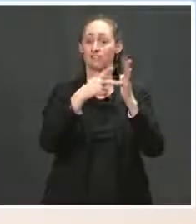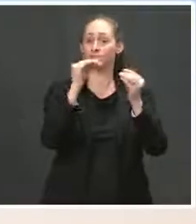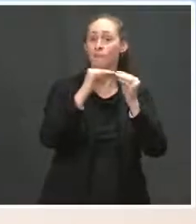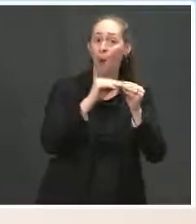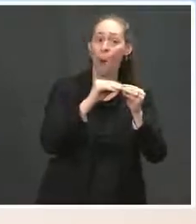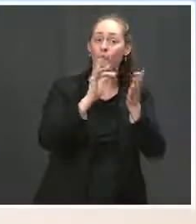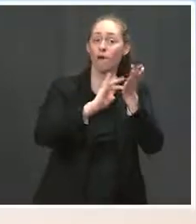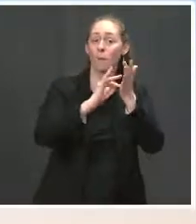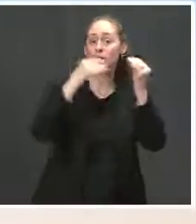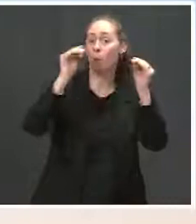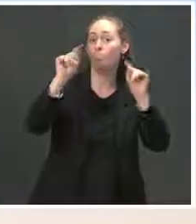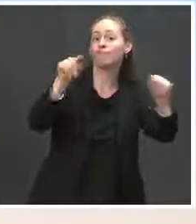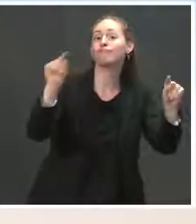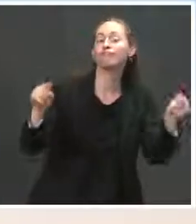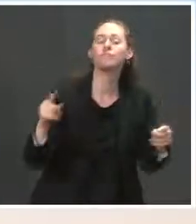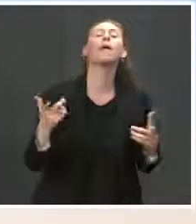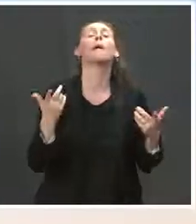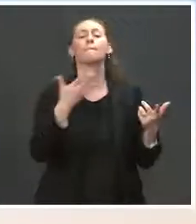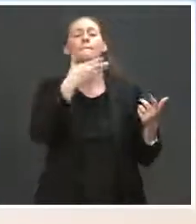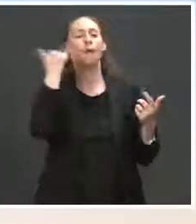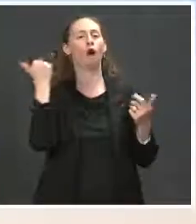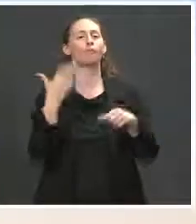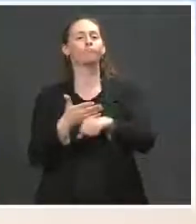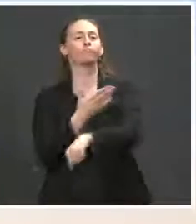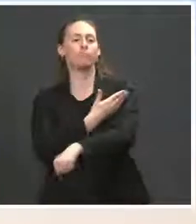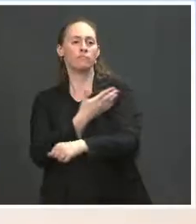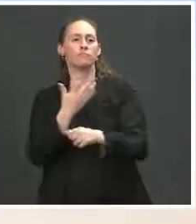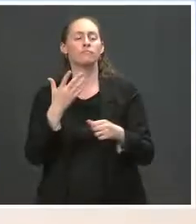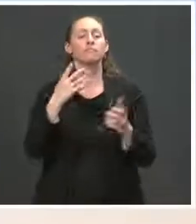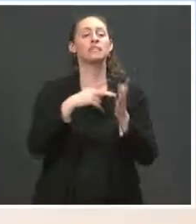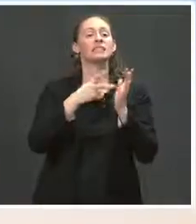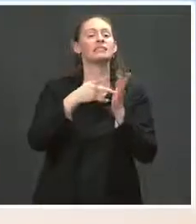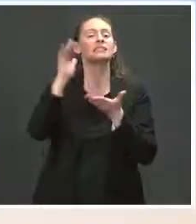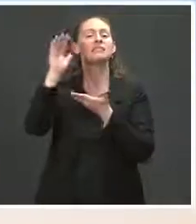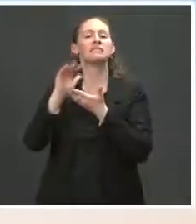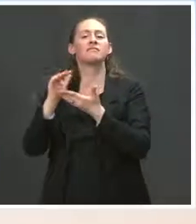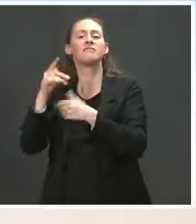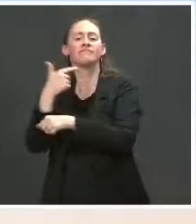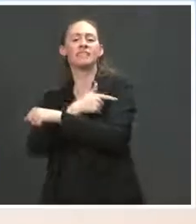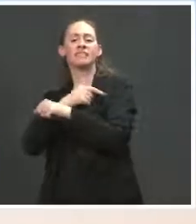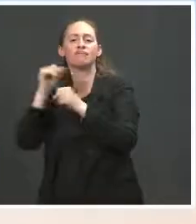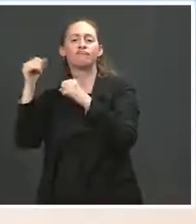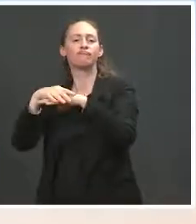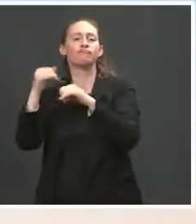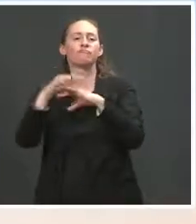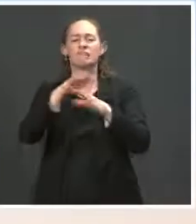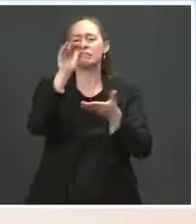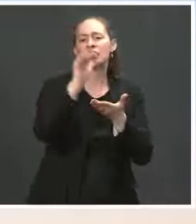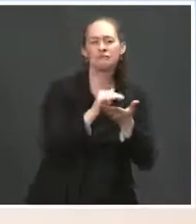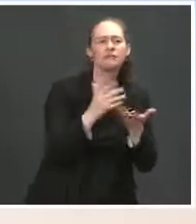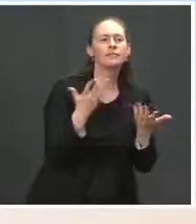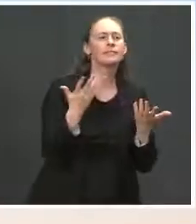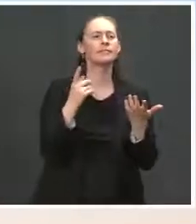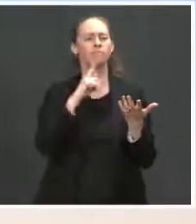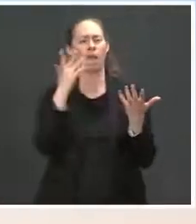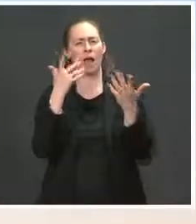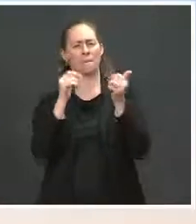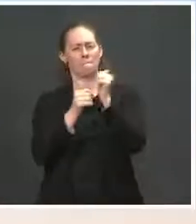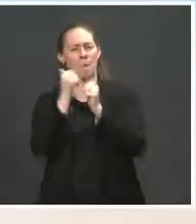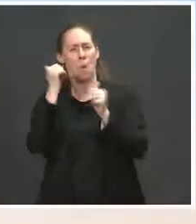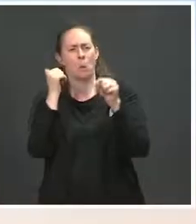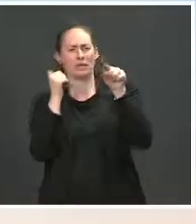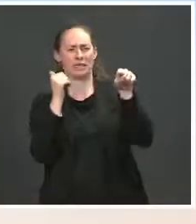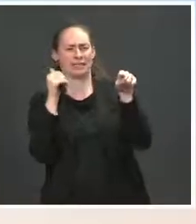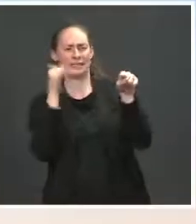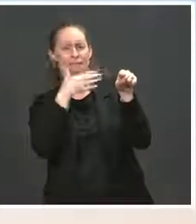reduction in some of the vaccination sites. We also make evaluations by where it is most impactful to invest. And some of what we've been doing